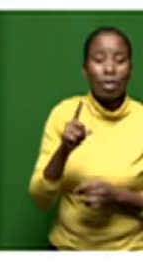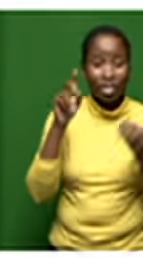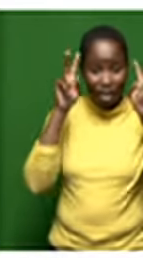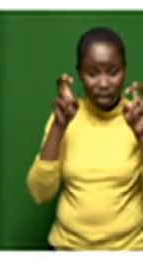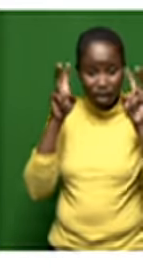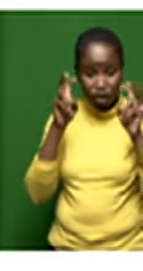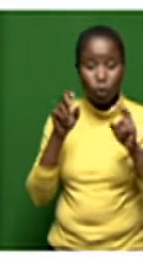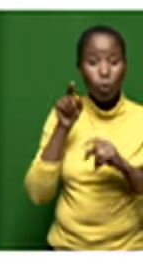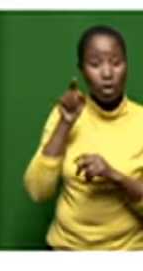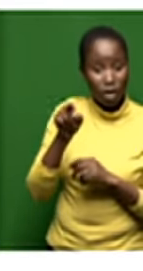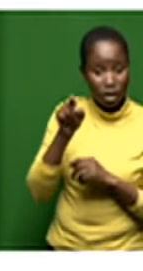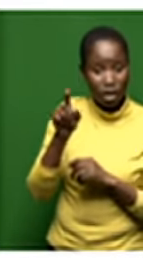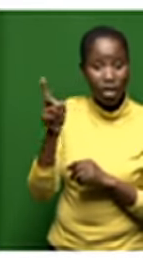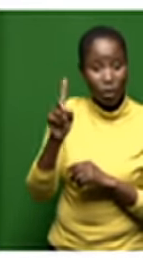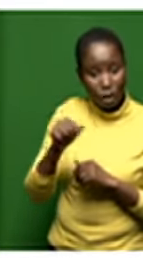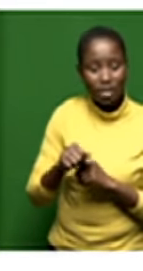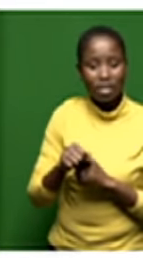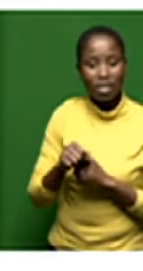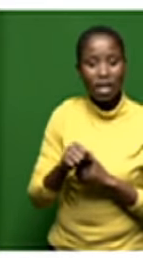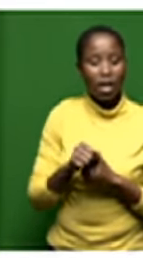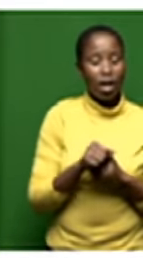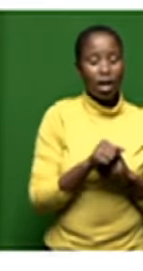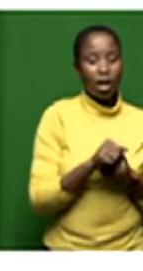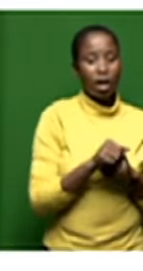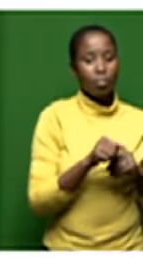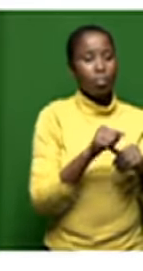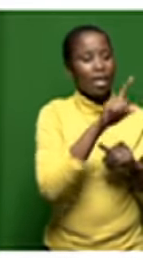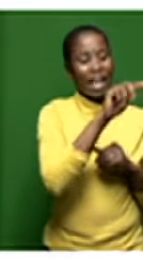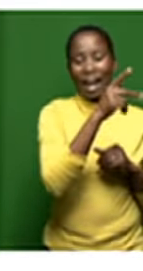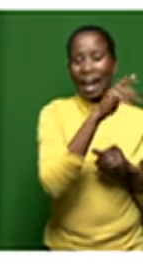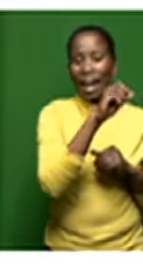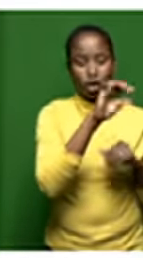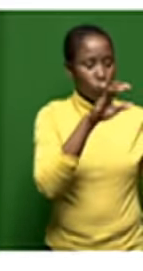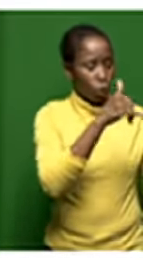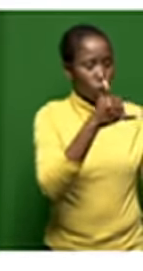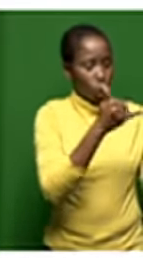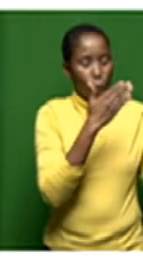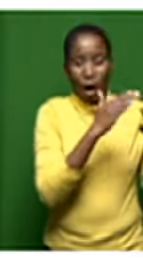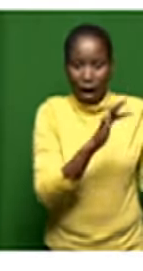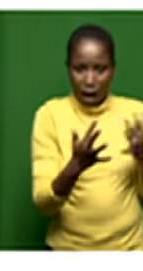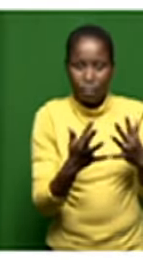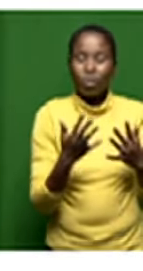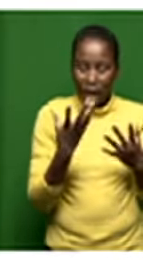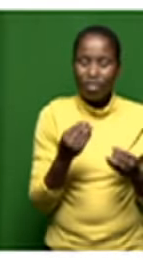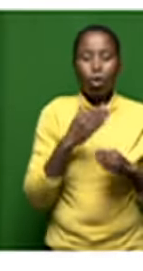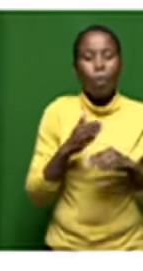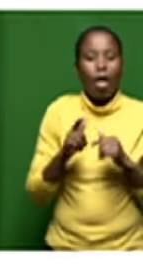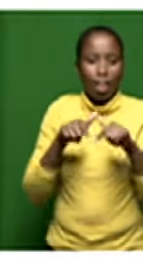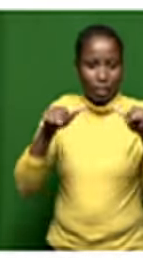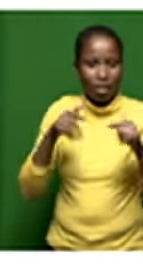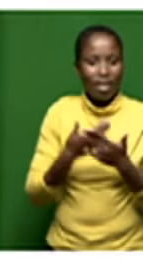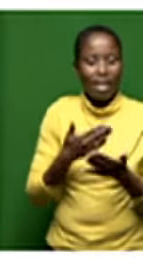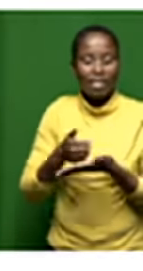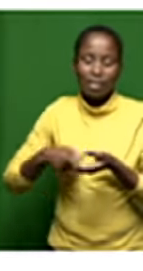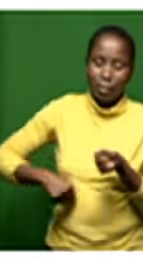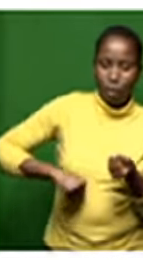and how it will be structured is managed by the department we are responsible at an operational level to provide support for the due